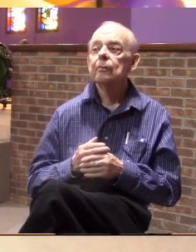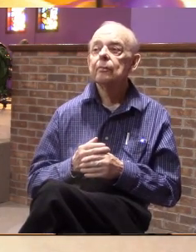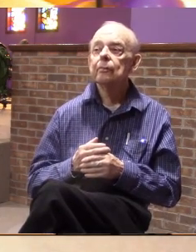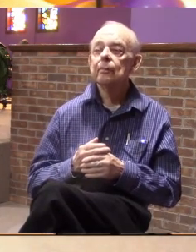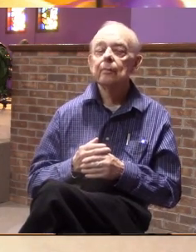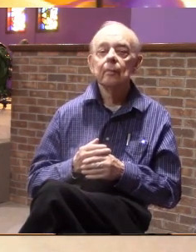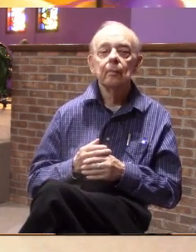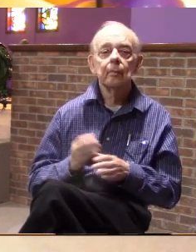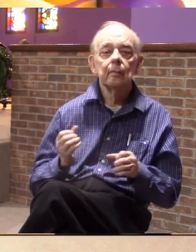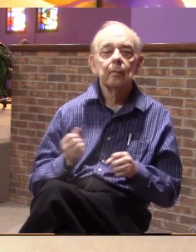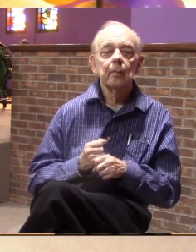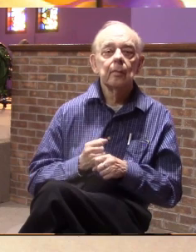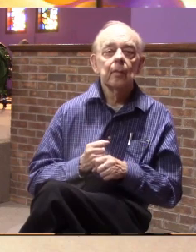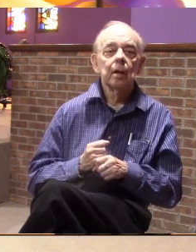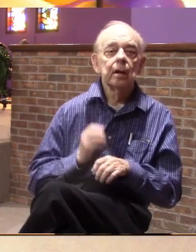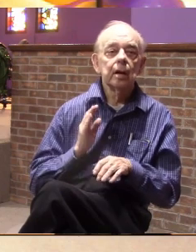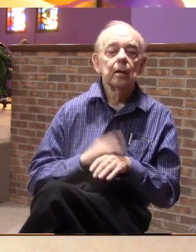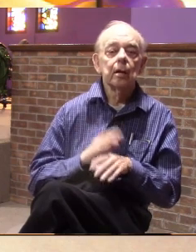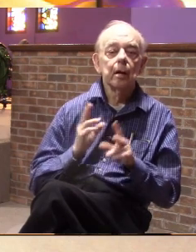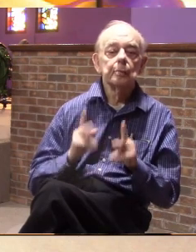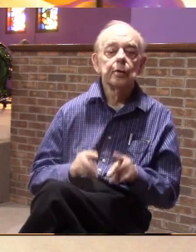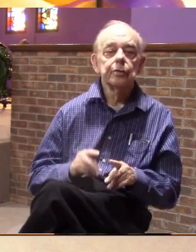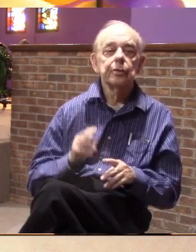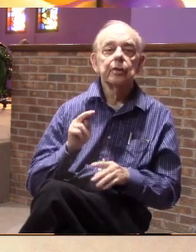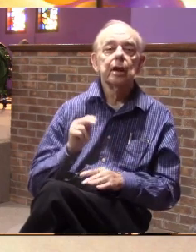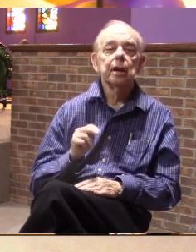getting on someone's nerves